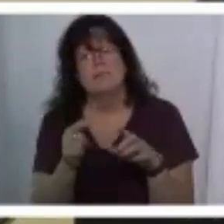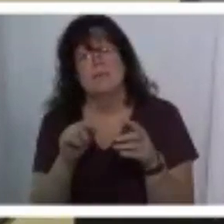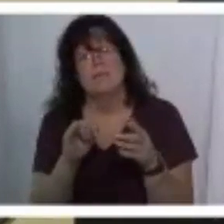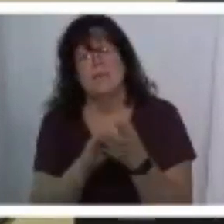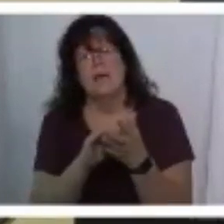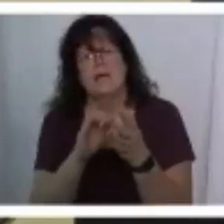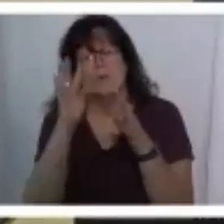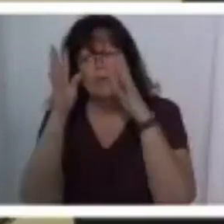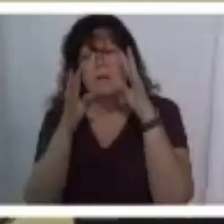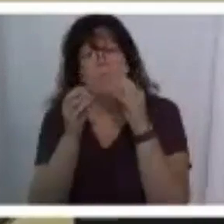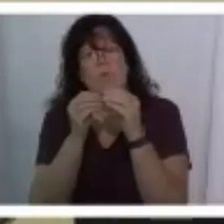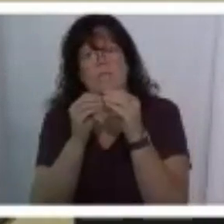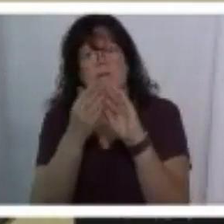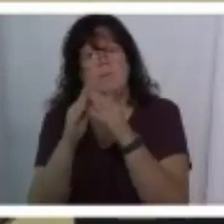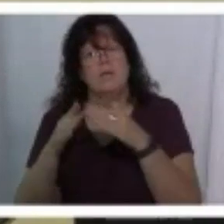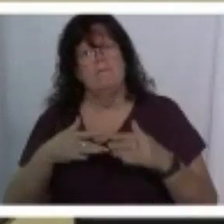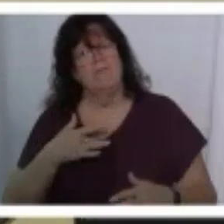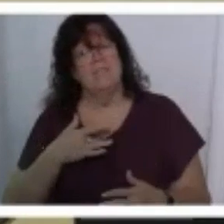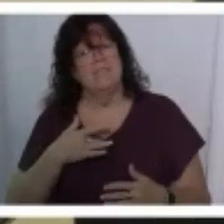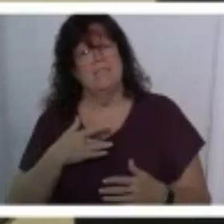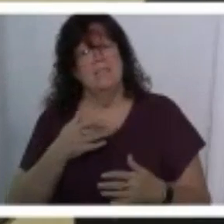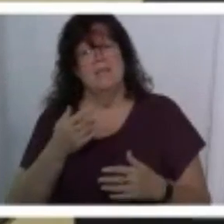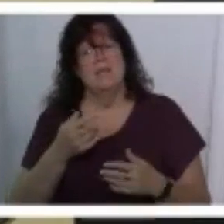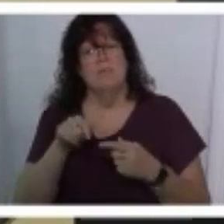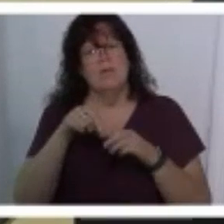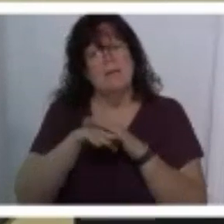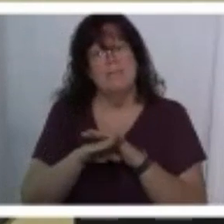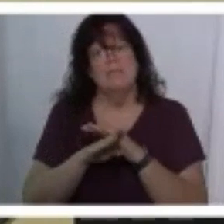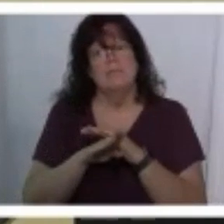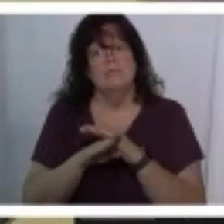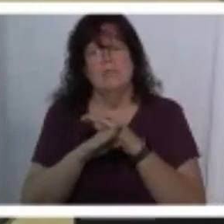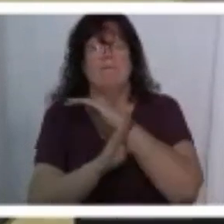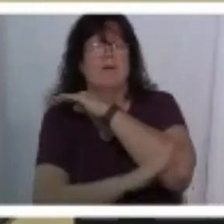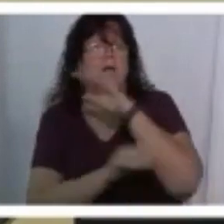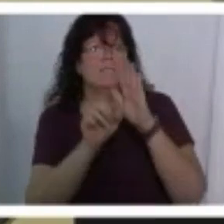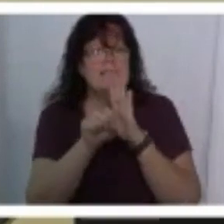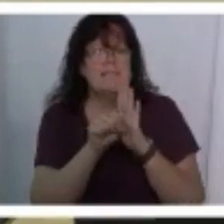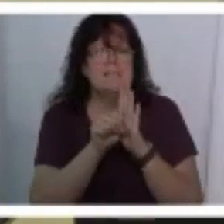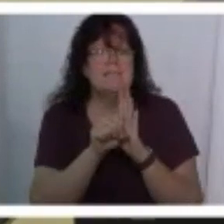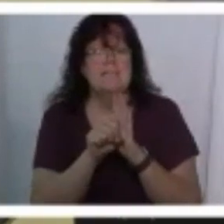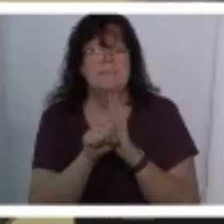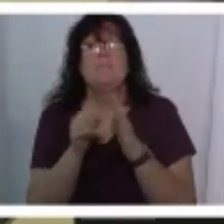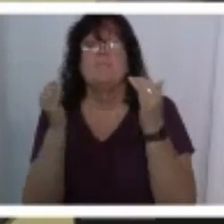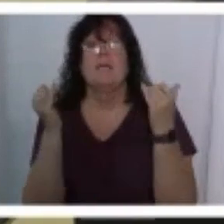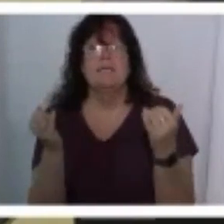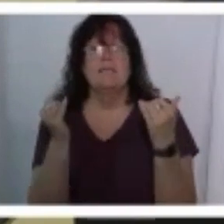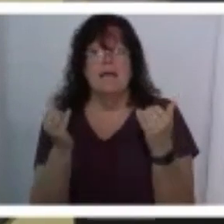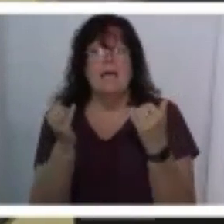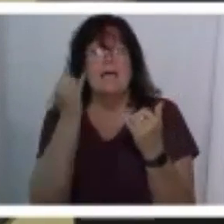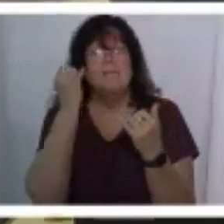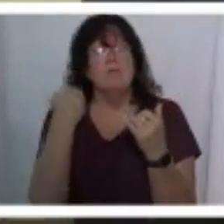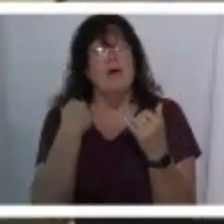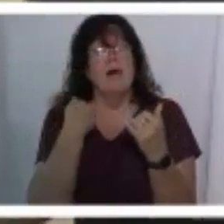create more of a community feel uh for us as we walk into the fall so today uh if if you